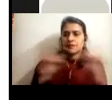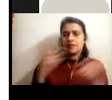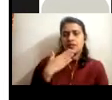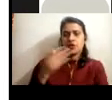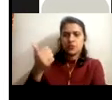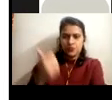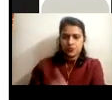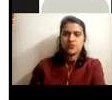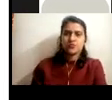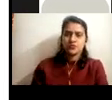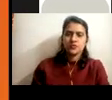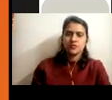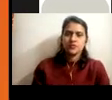Uh,